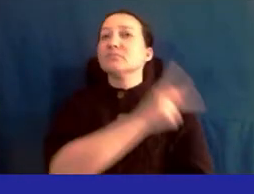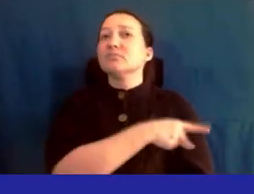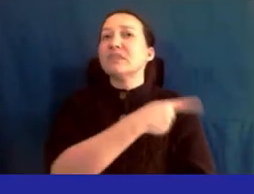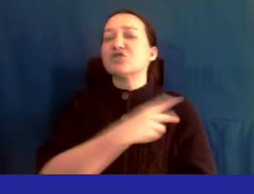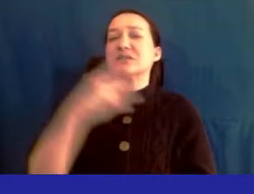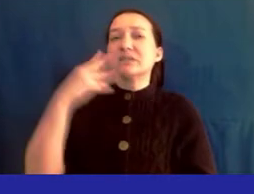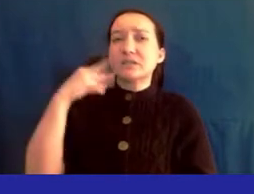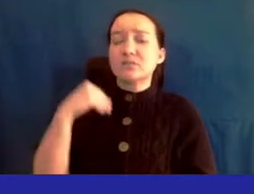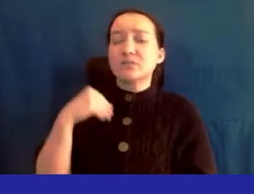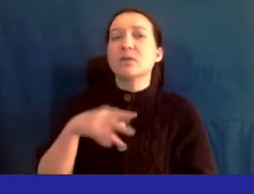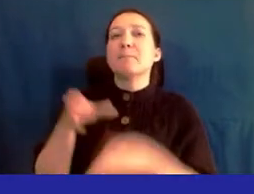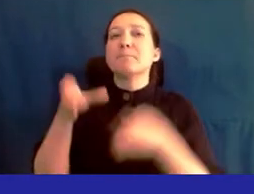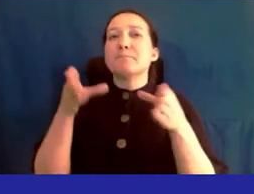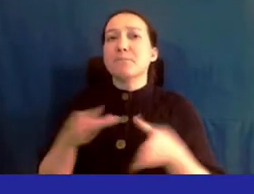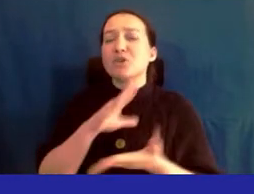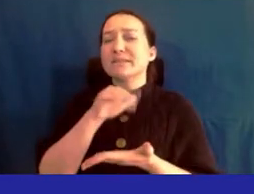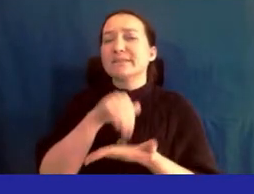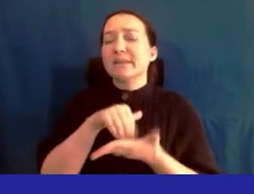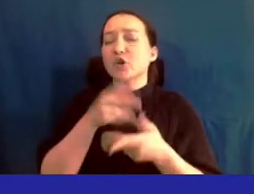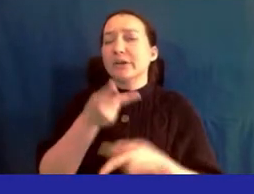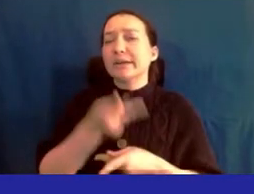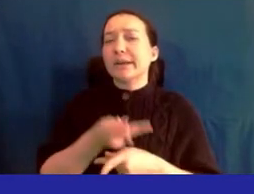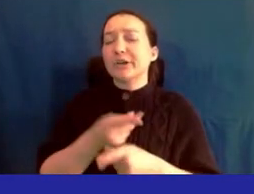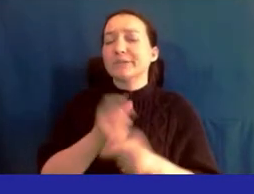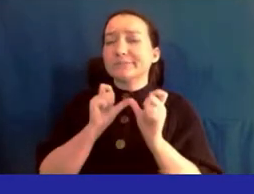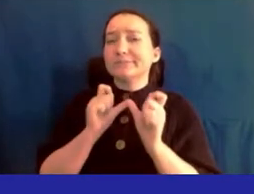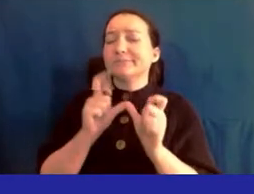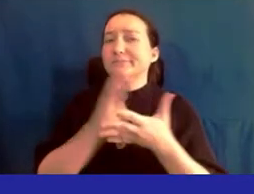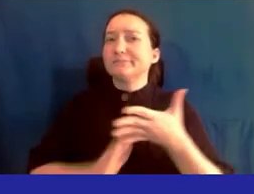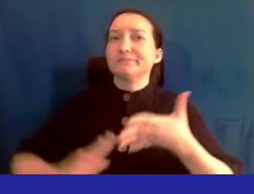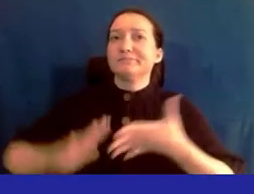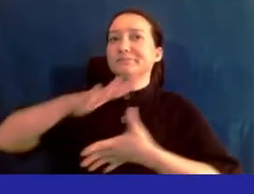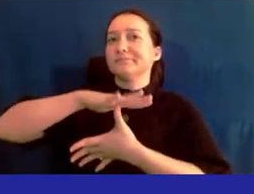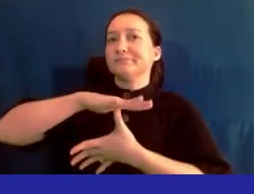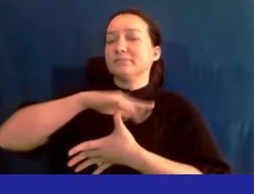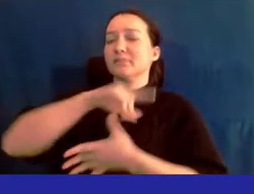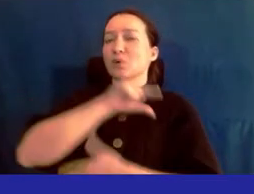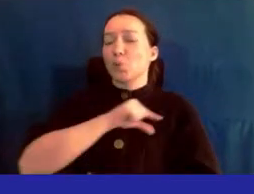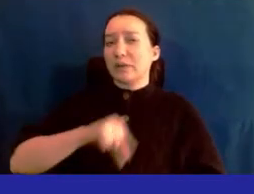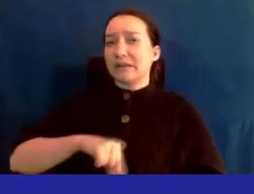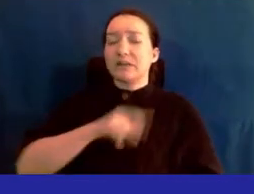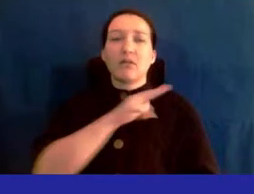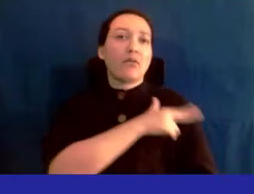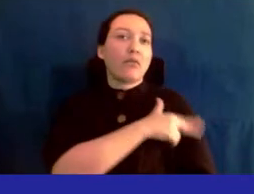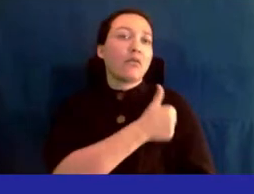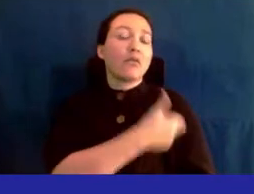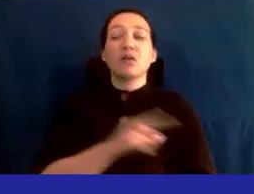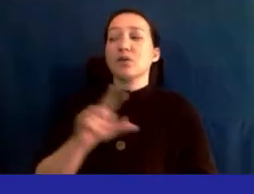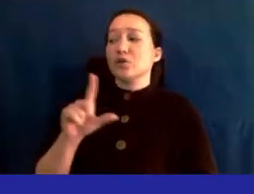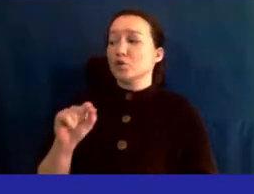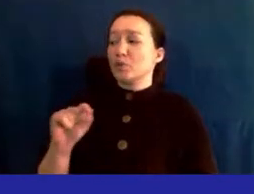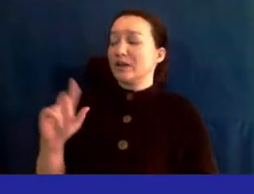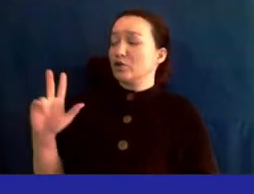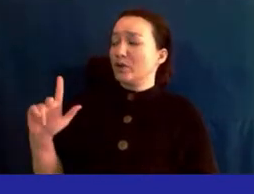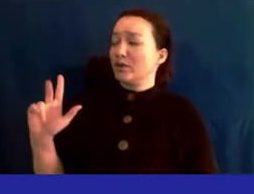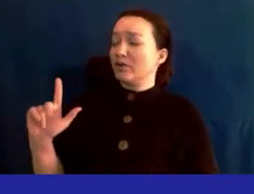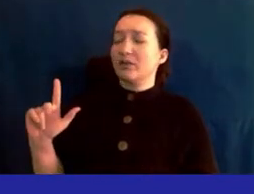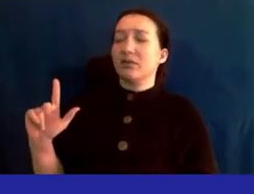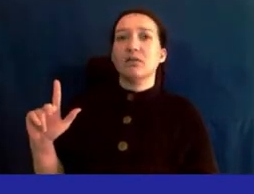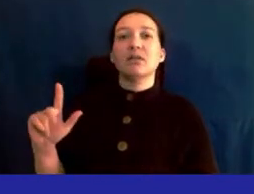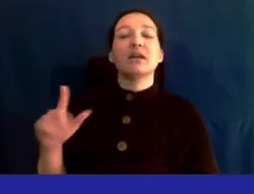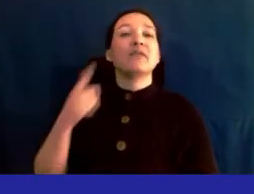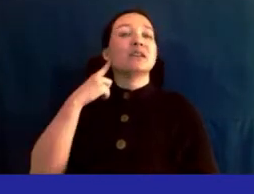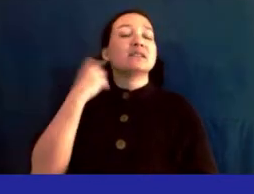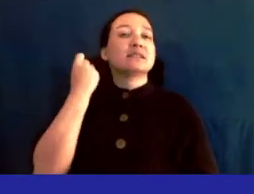person-centered care continue to be a priority at queen's hospital in 2023 we received a silver